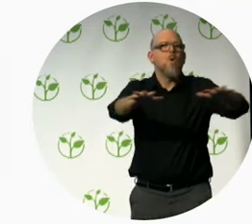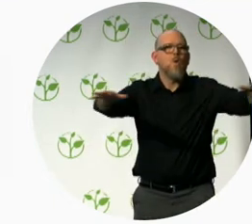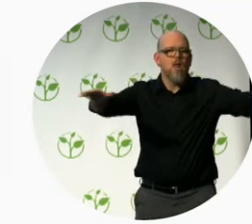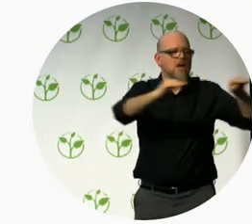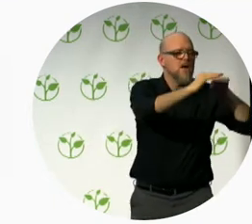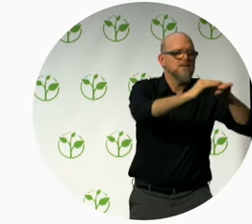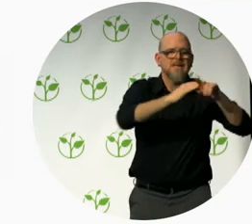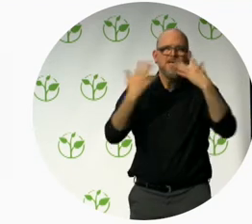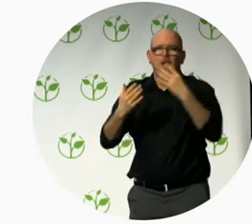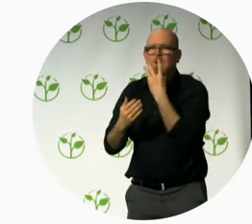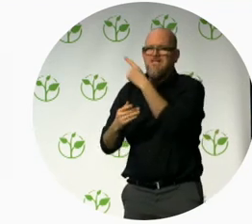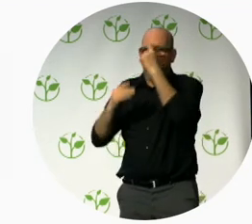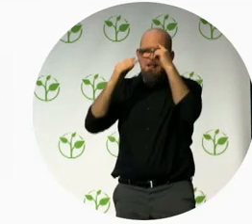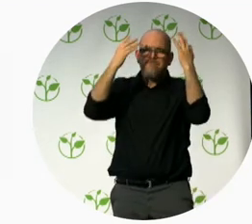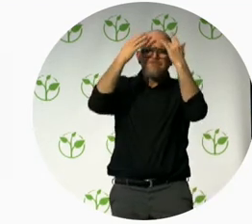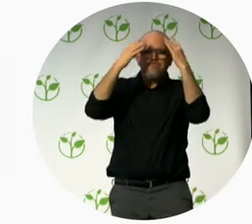are being dealt